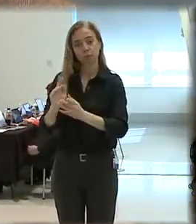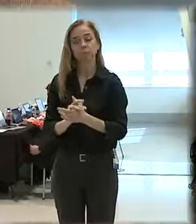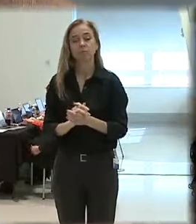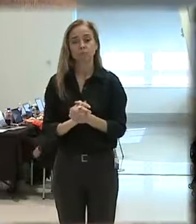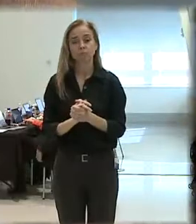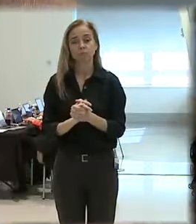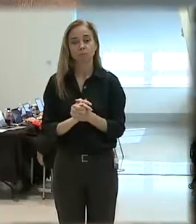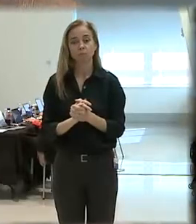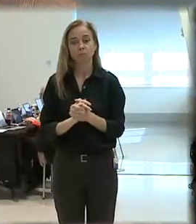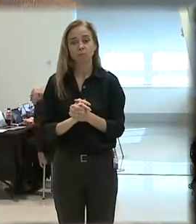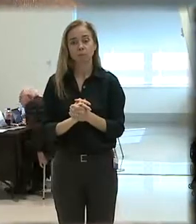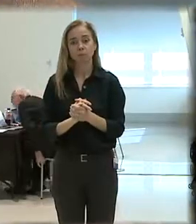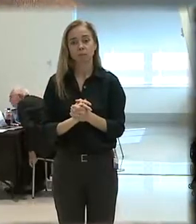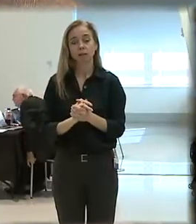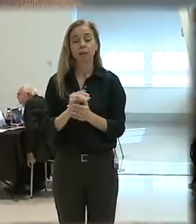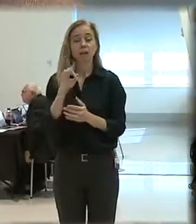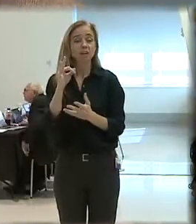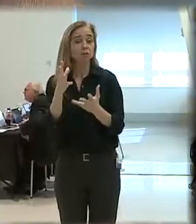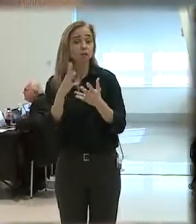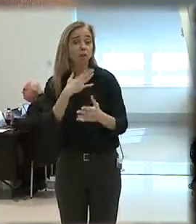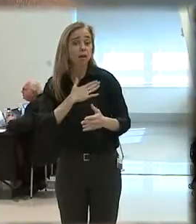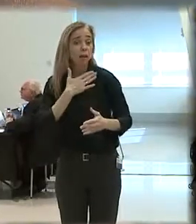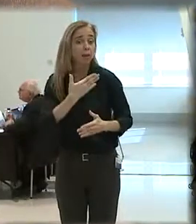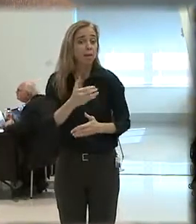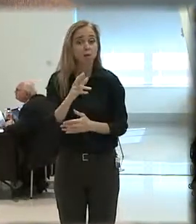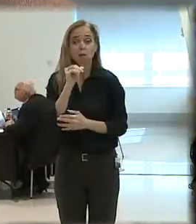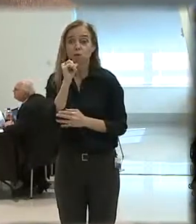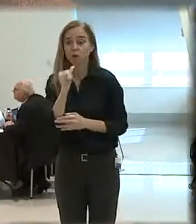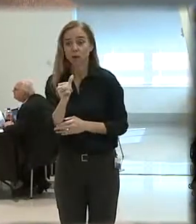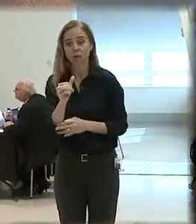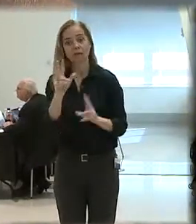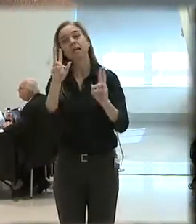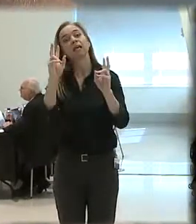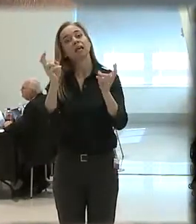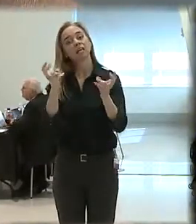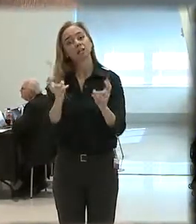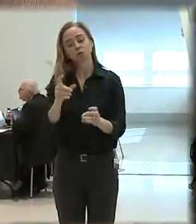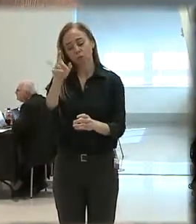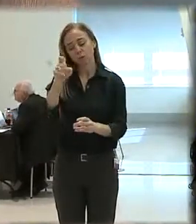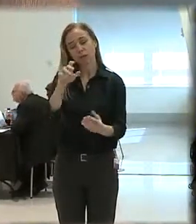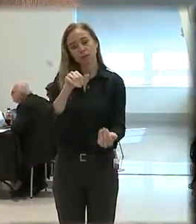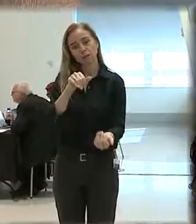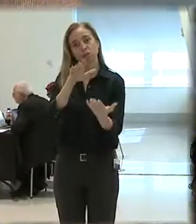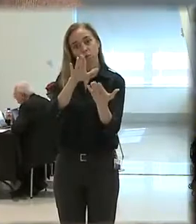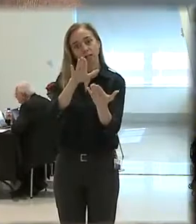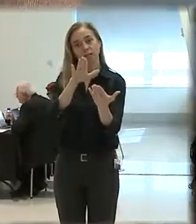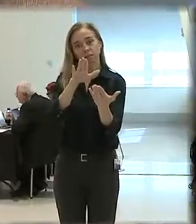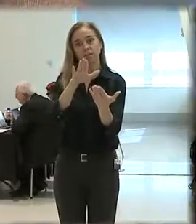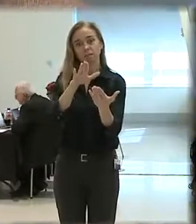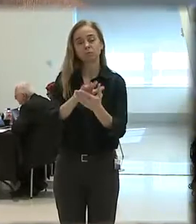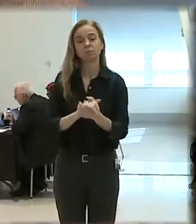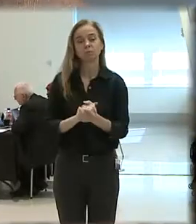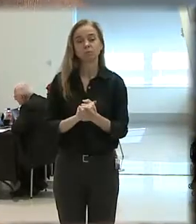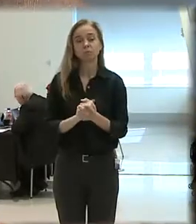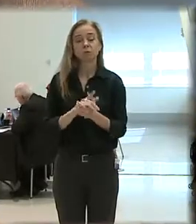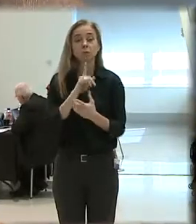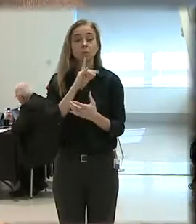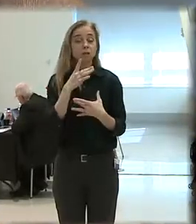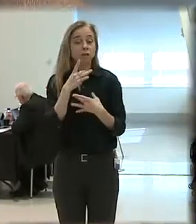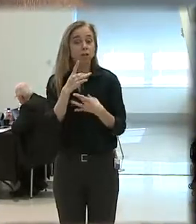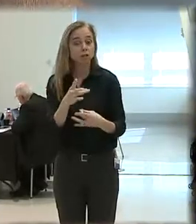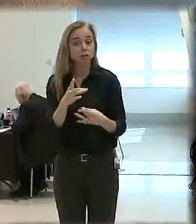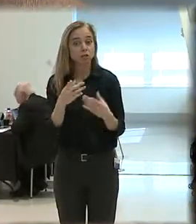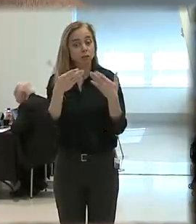Folks, whether we want to admit it or not, we have issues that we have to address. And what is interesting is the